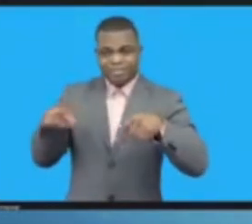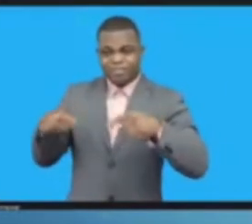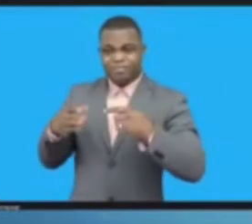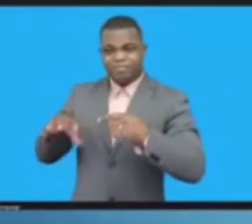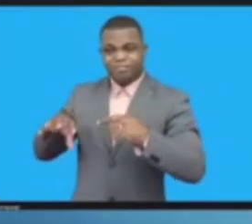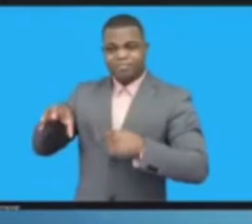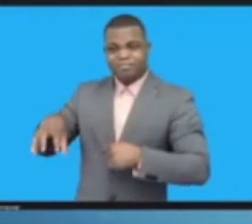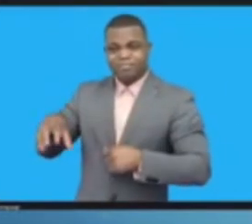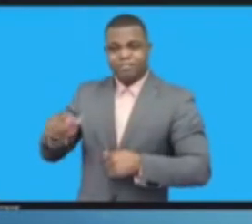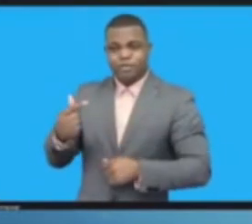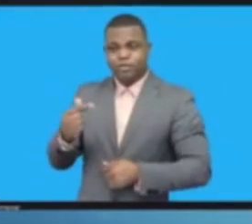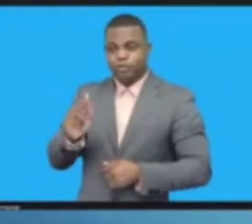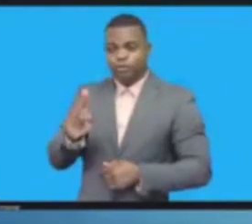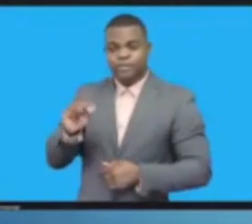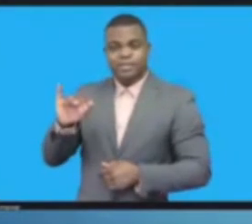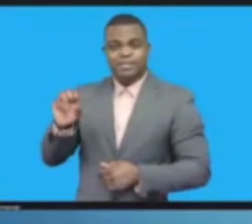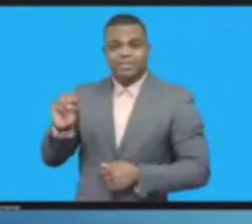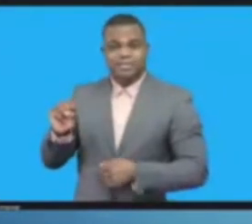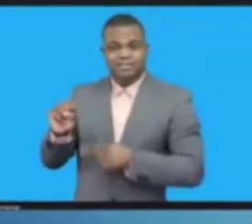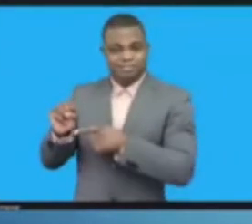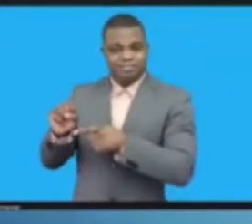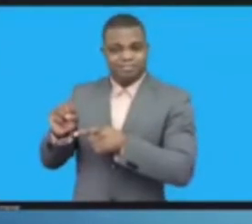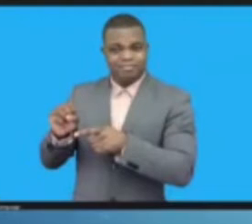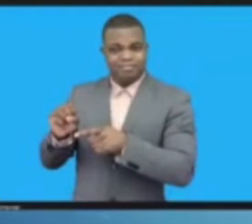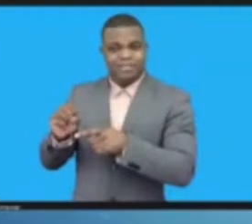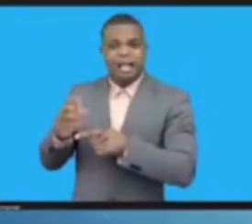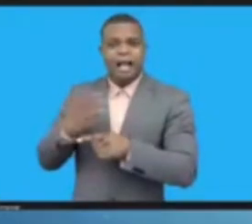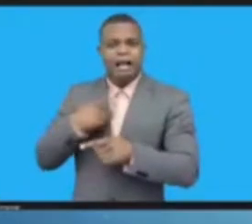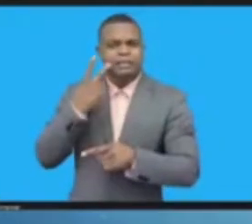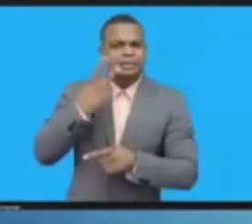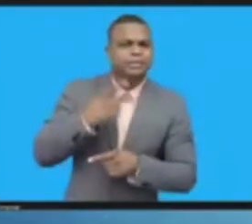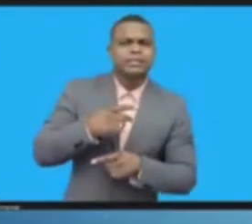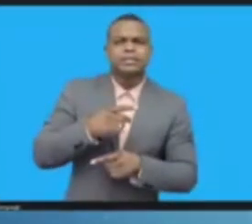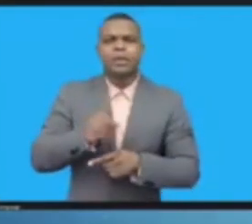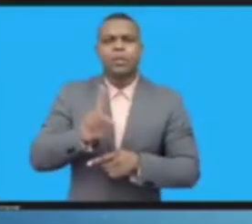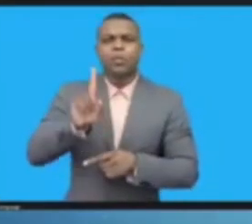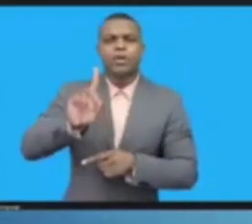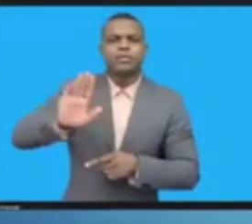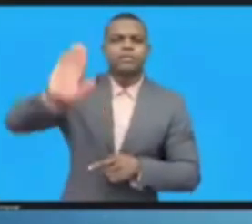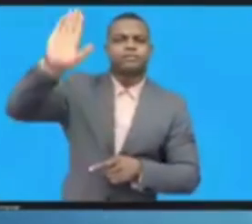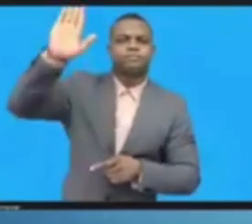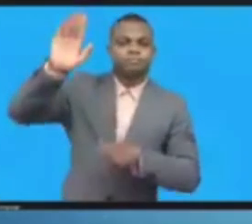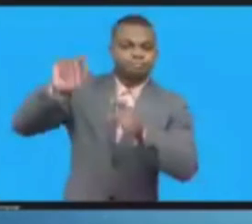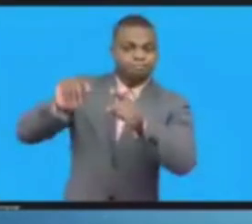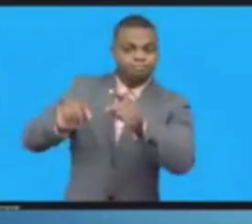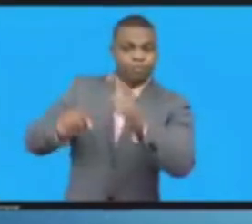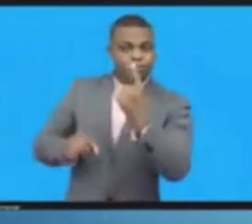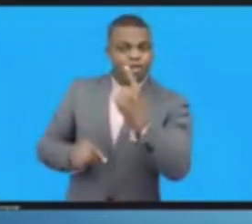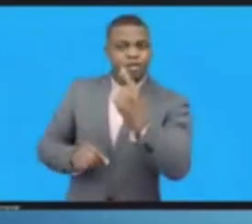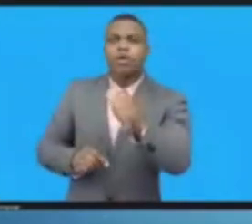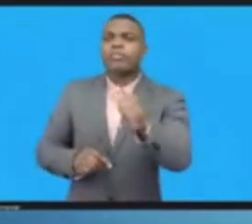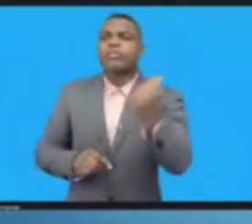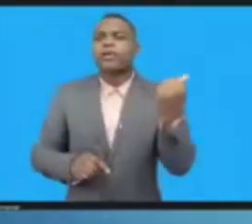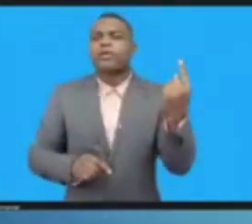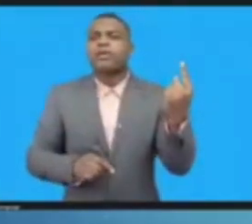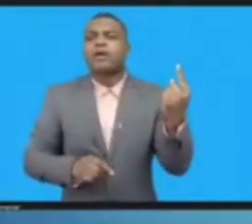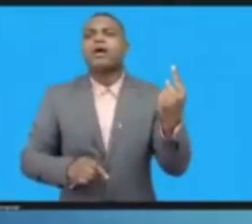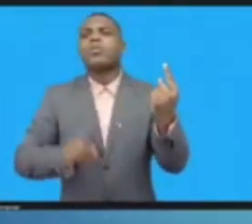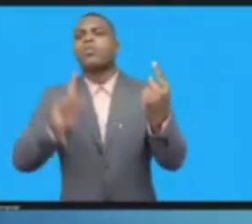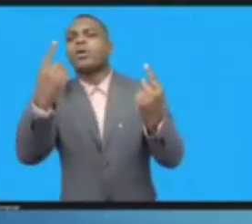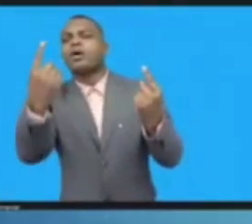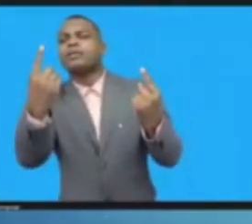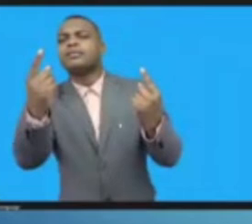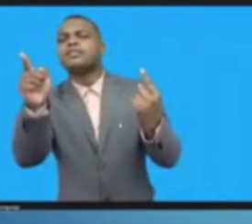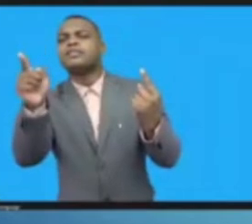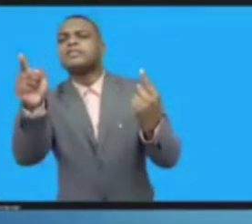My friend from Turkey as well. And I know many others, I think, that are following online, but we're also there.